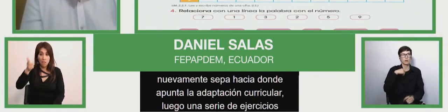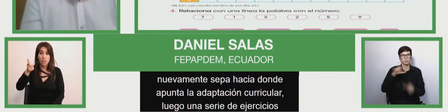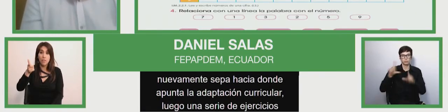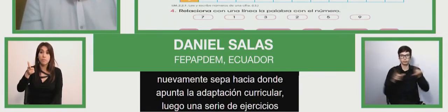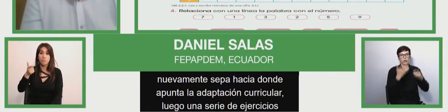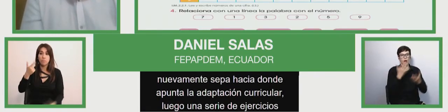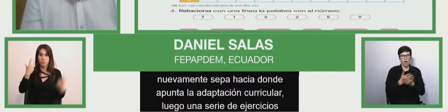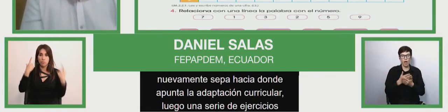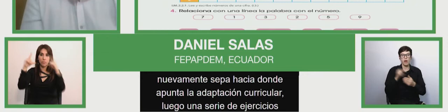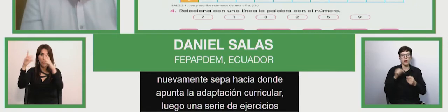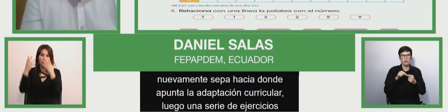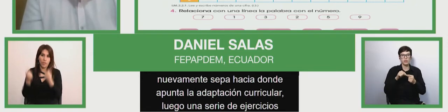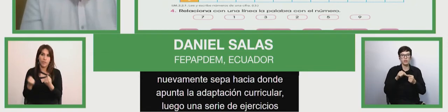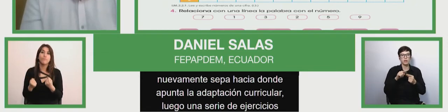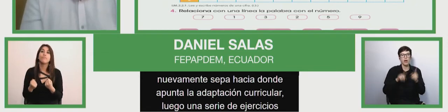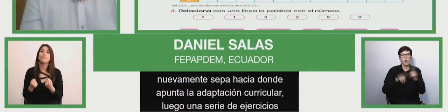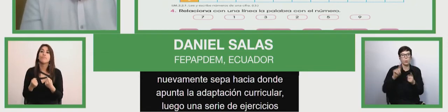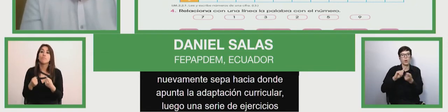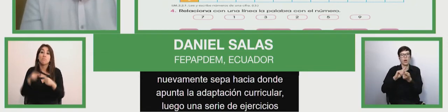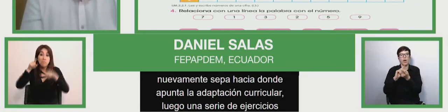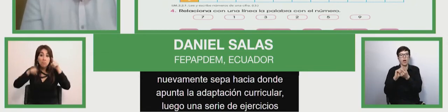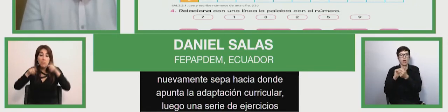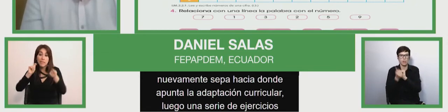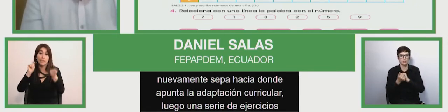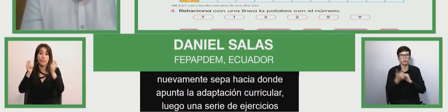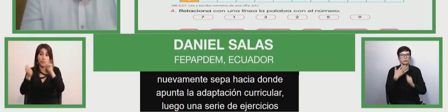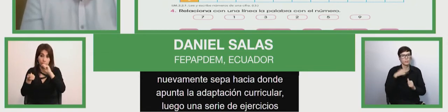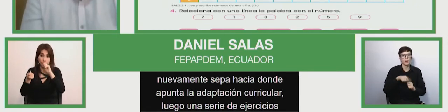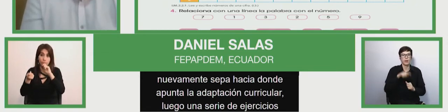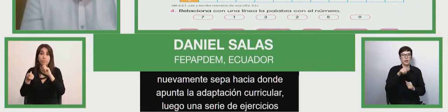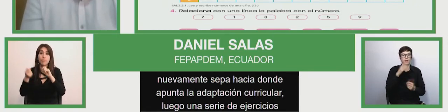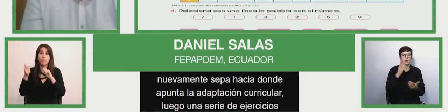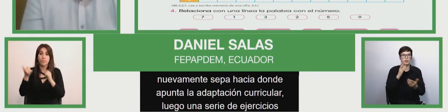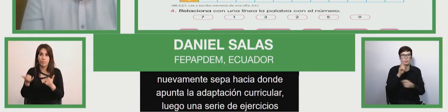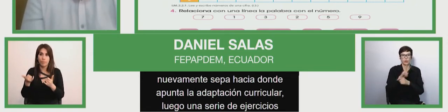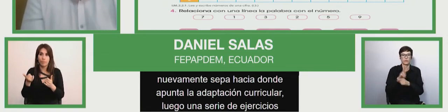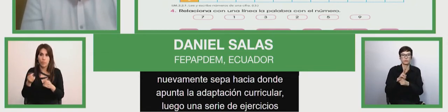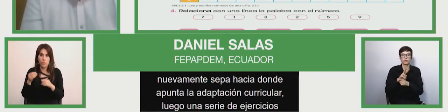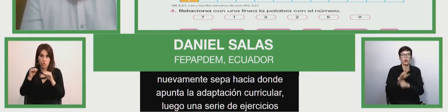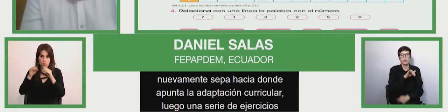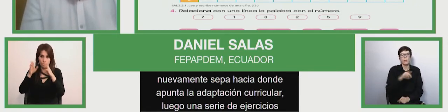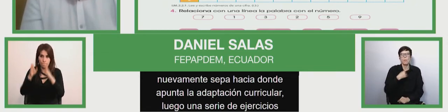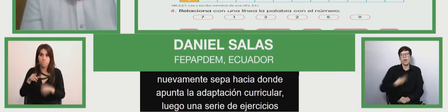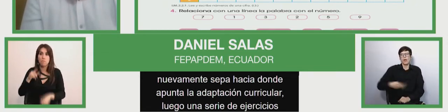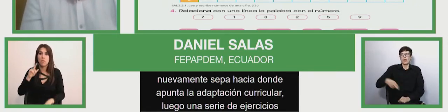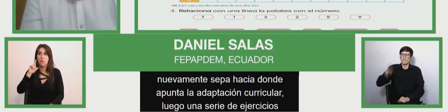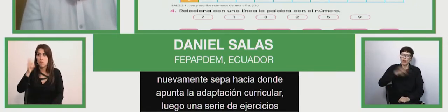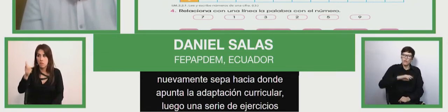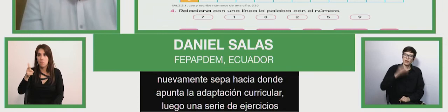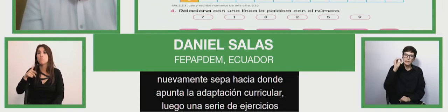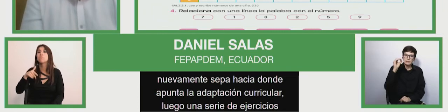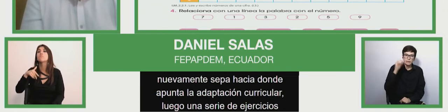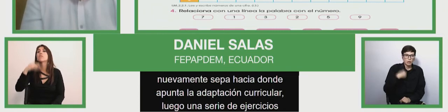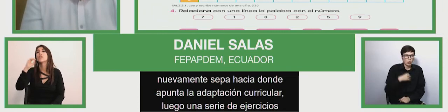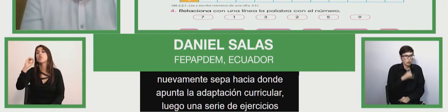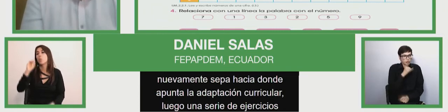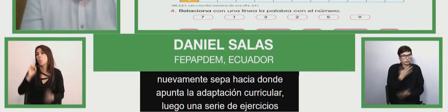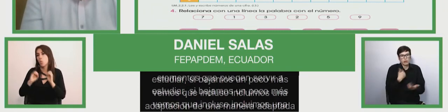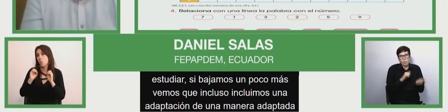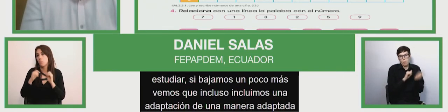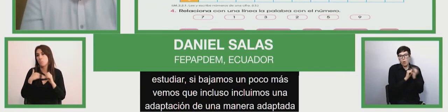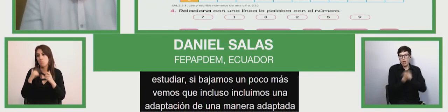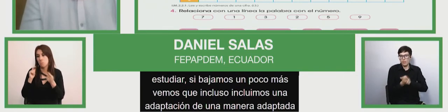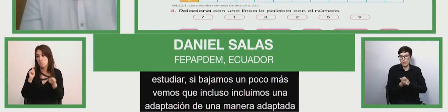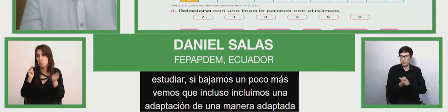to such that the teacher doesn't have to adapt from zero i don't know how to adapt the adaptation